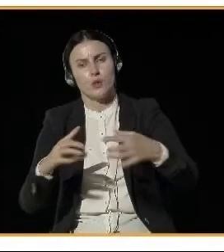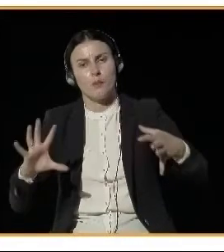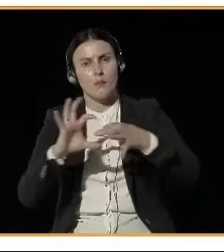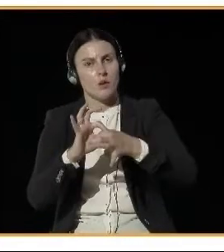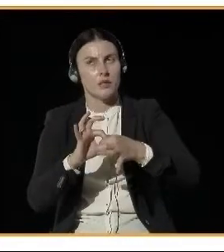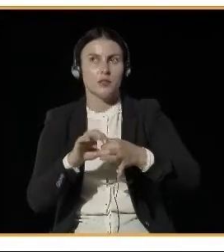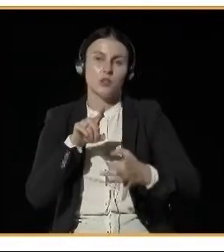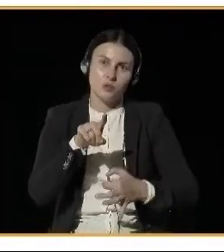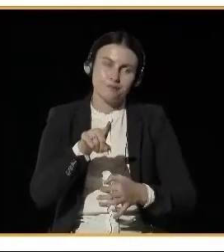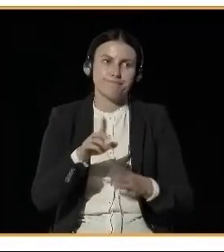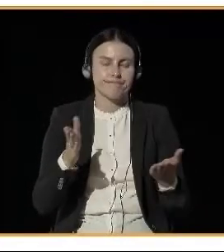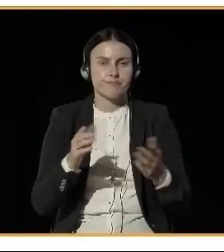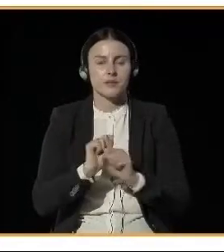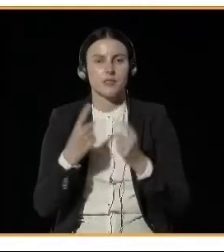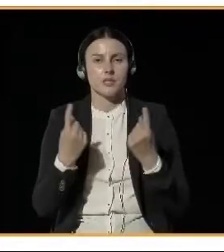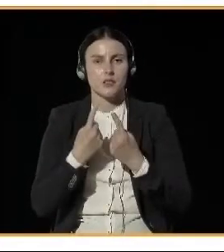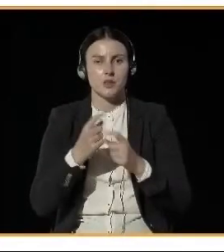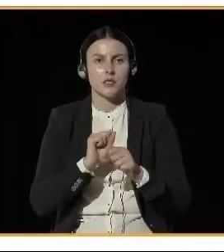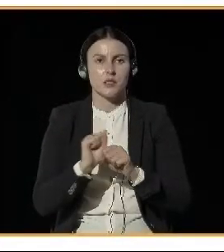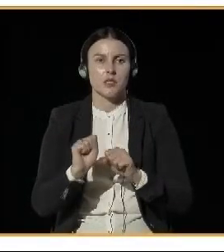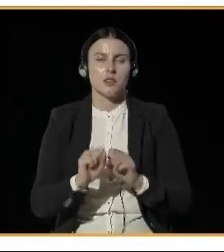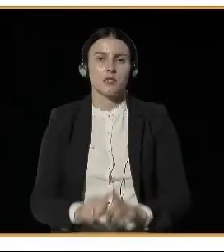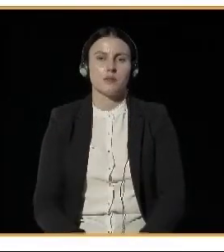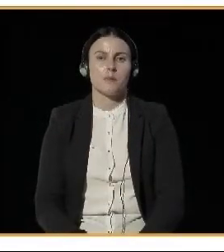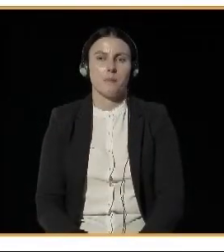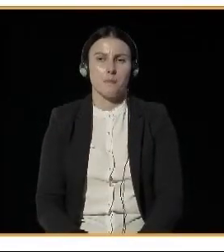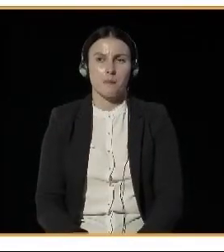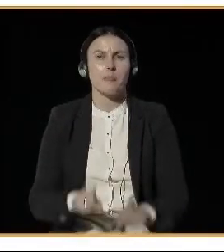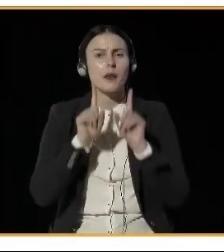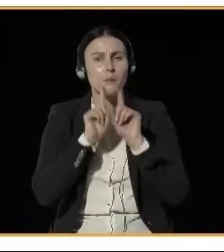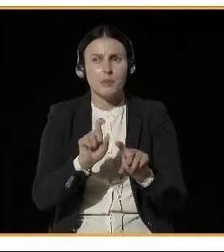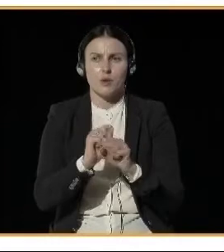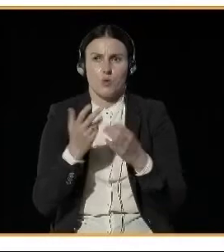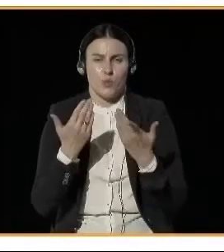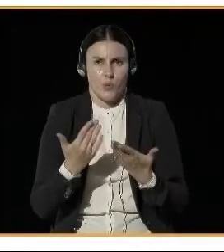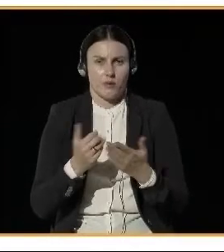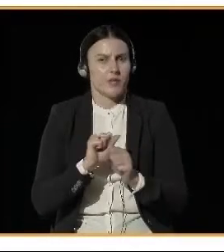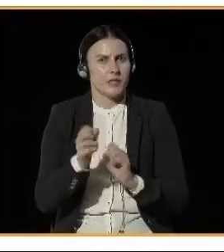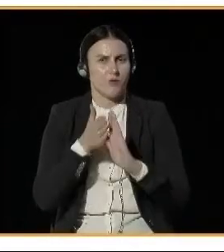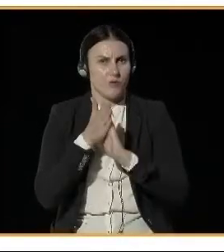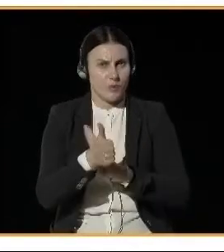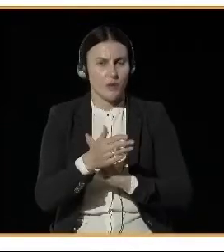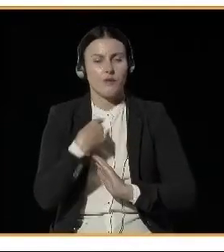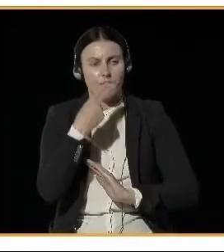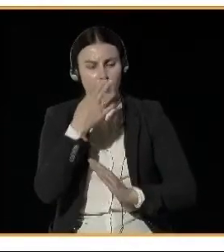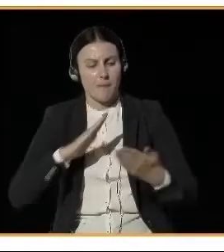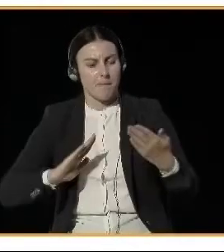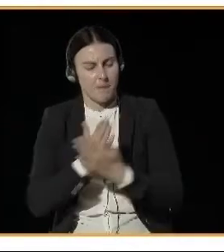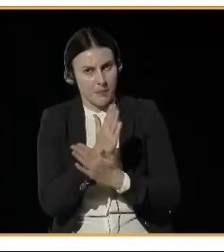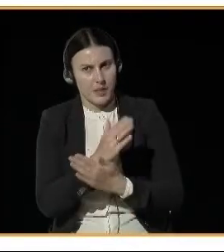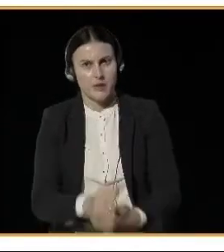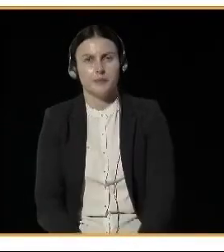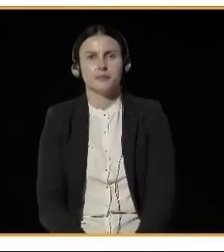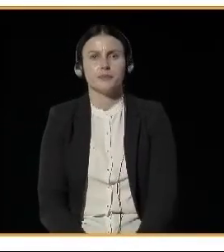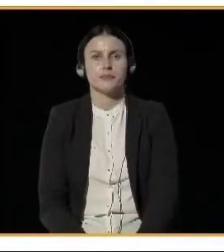You can see on the map that only some Bojwot ships have banned the old stoves and